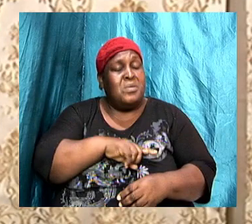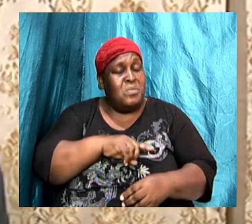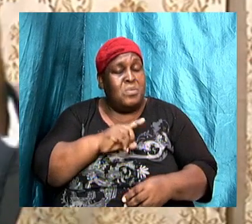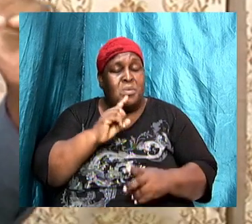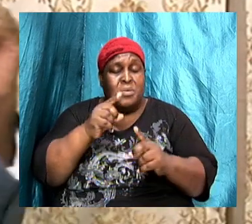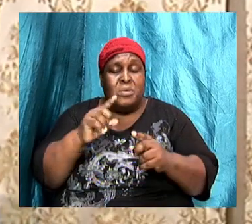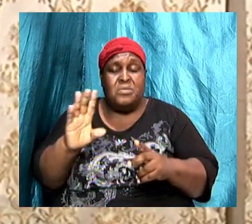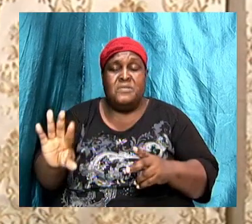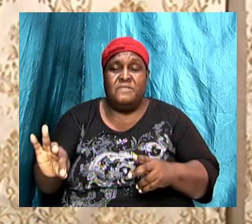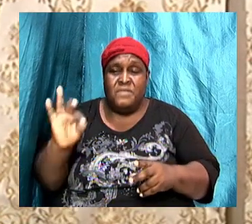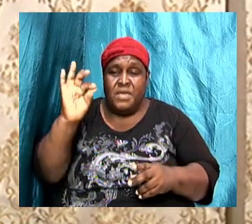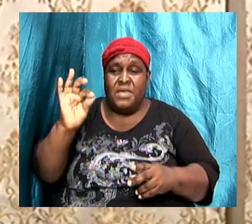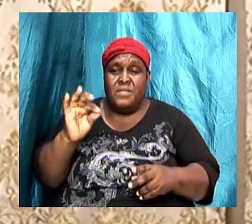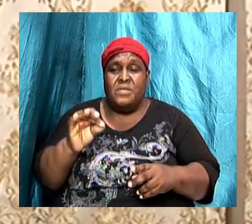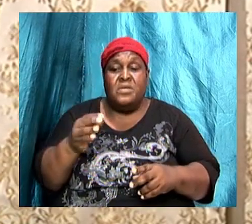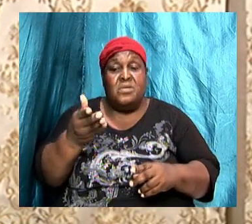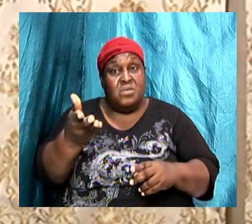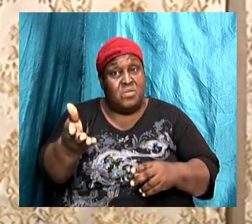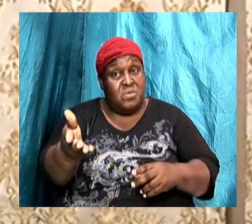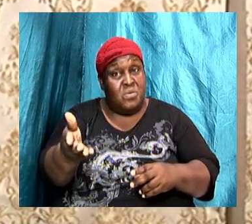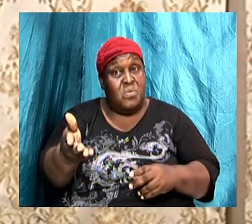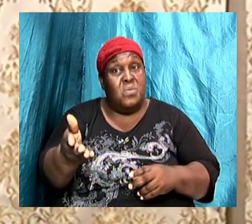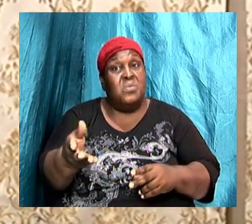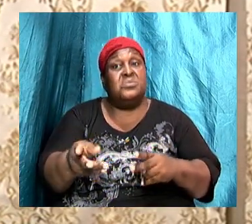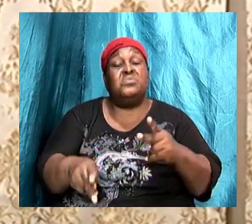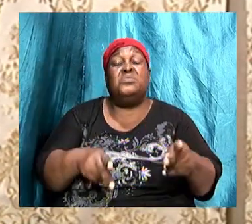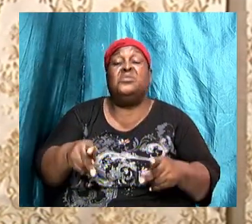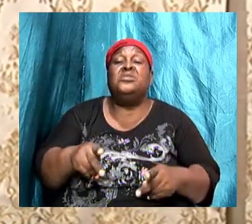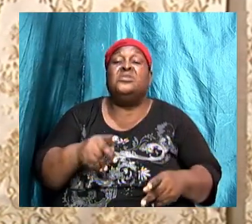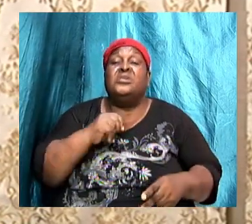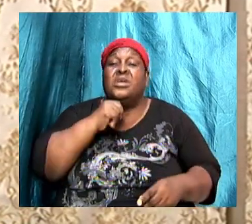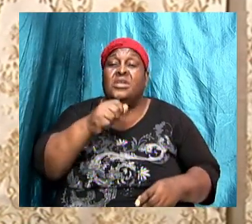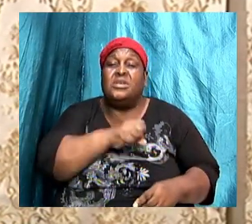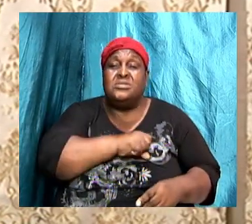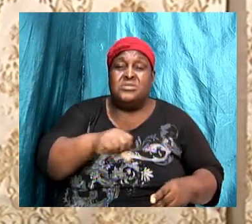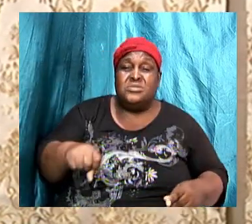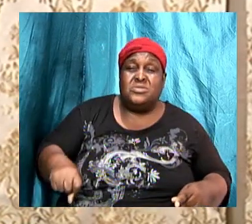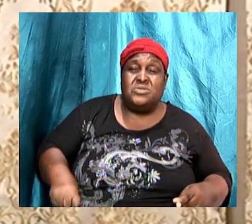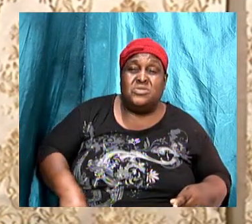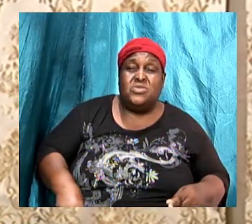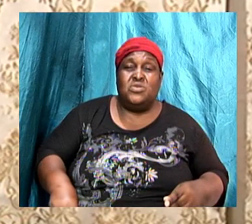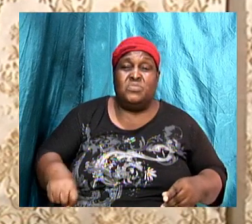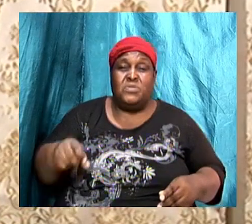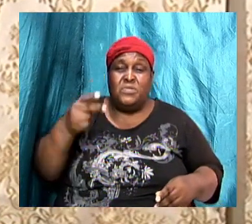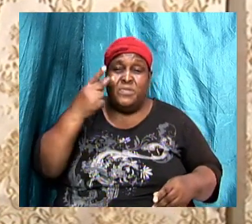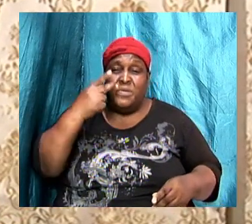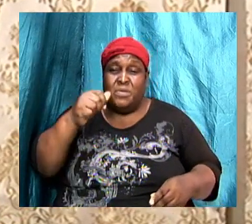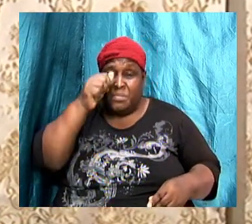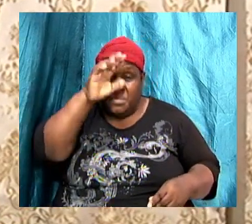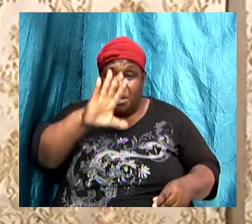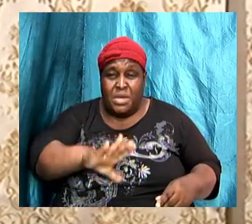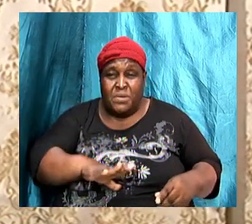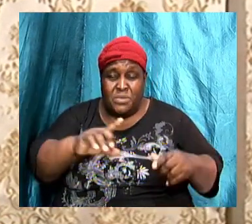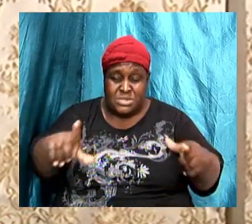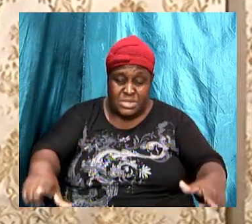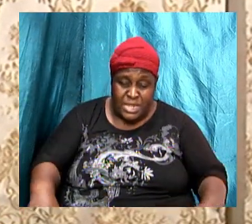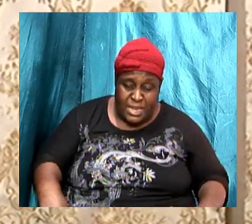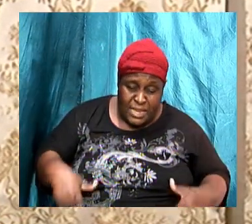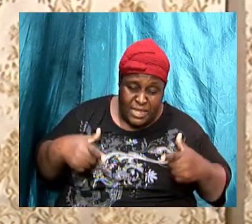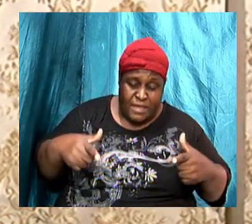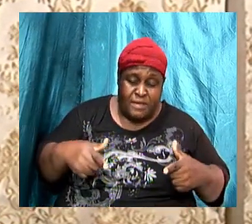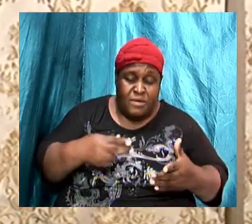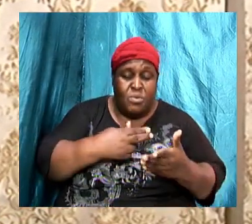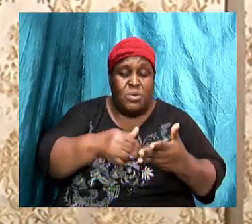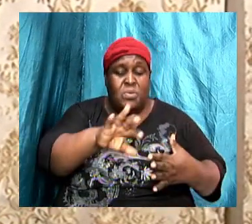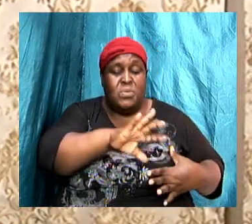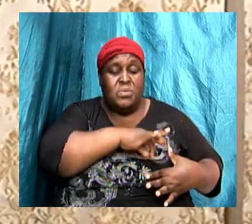those folks were no super humans that lived in an era where the Holy Ghost reigns supreme to